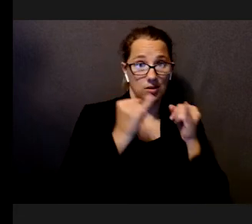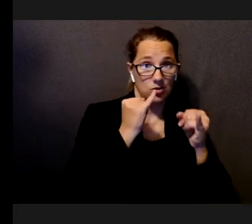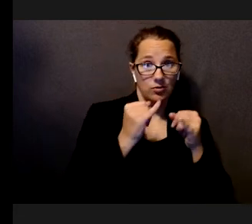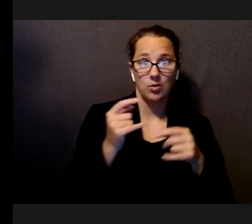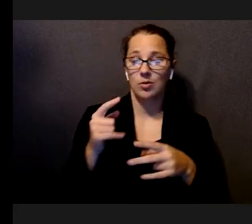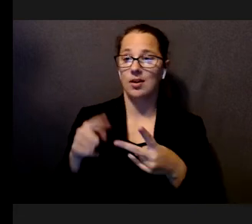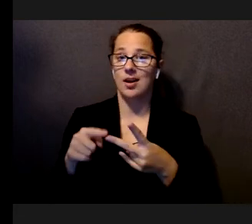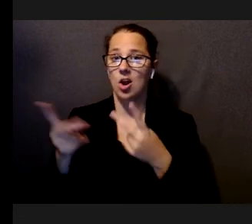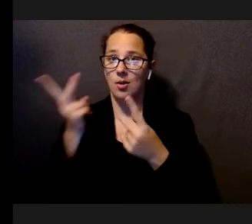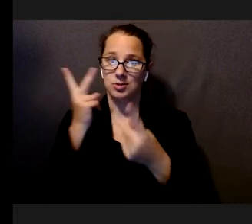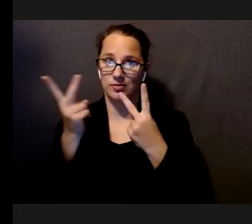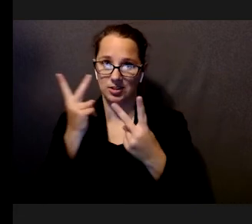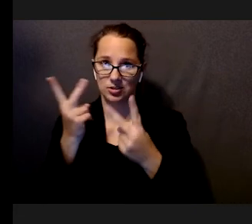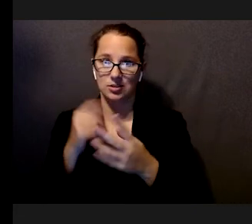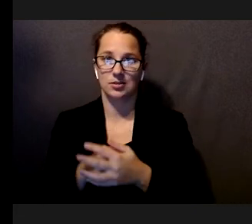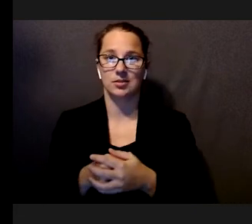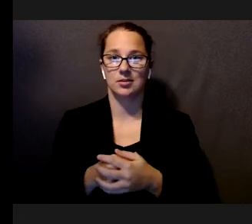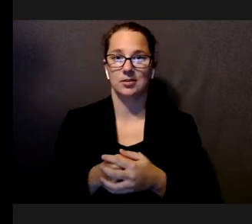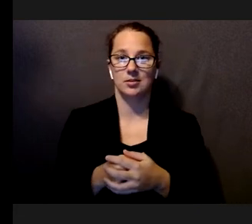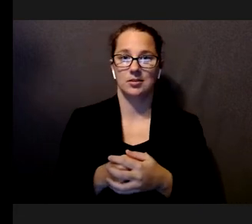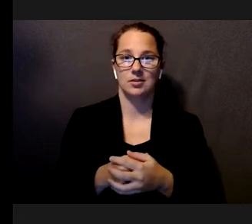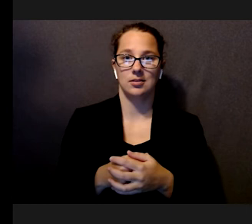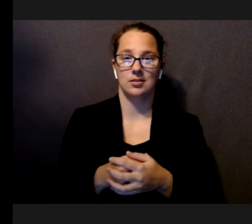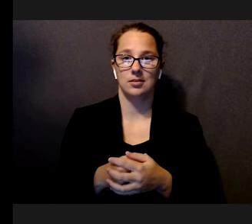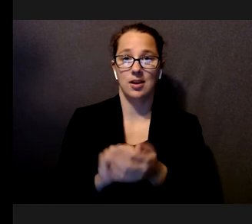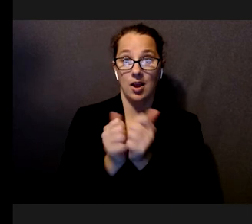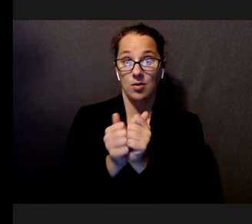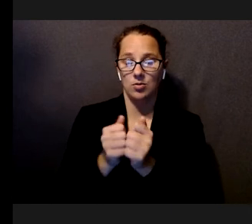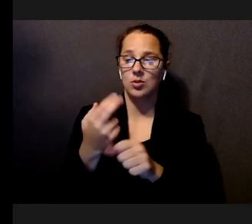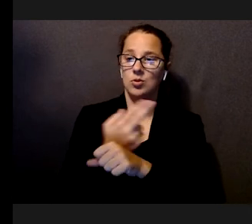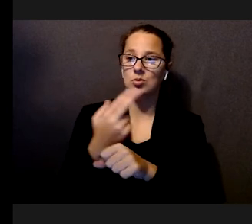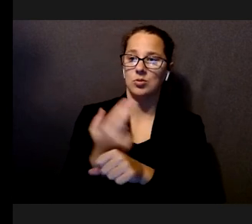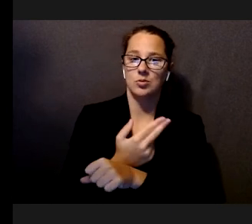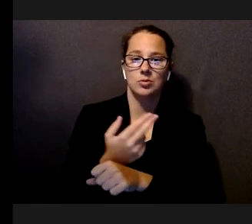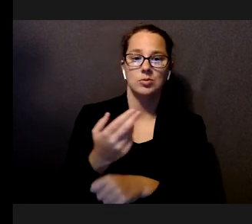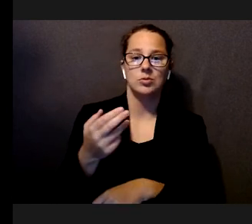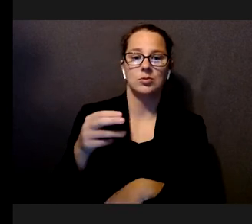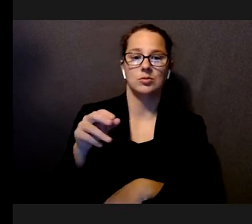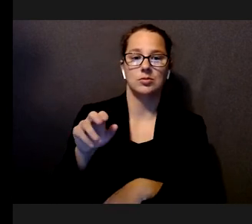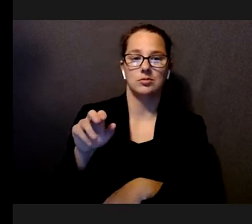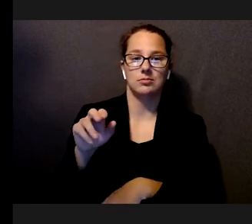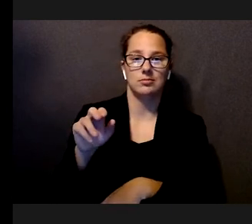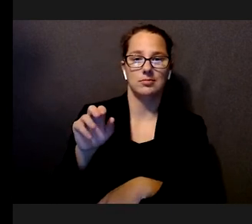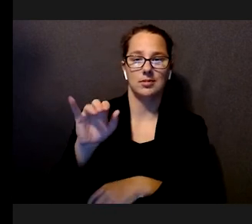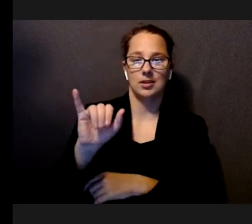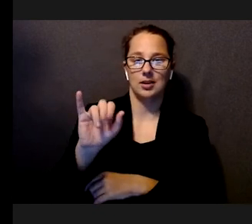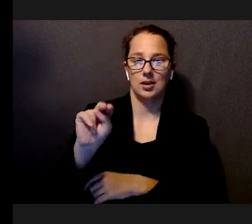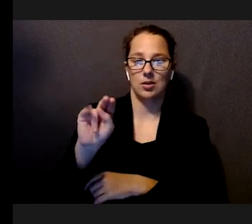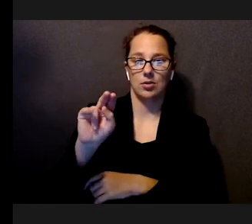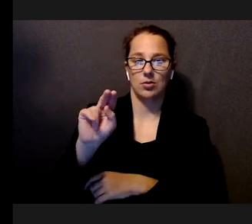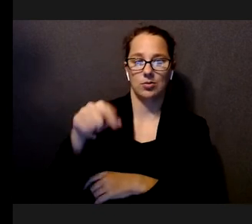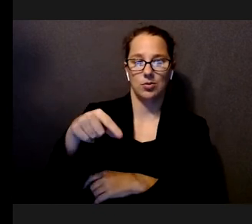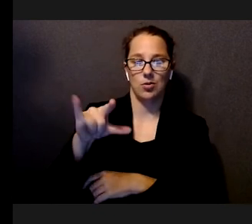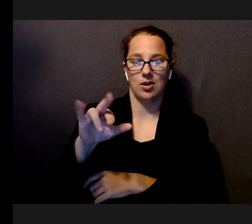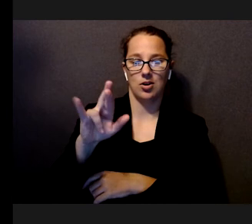We used a method called contextual inquiry, which is very core to my field, human-computer interaction. So,